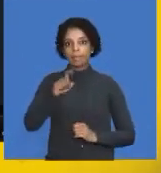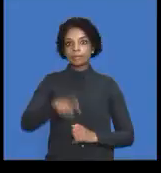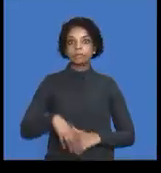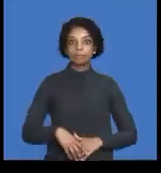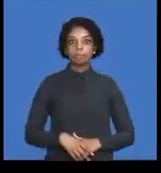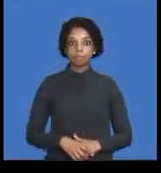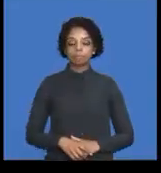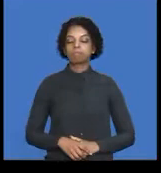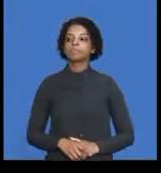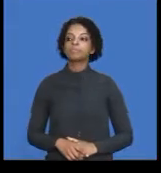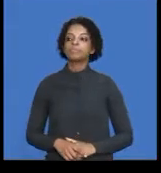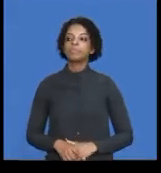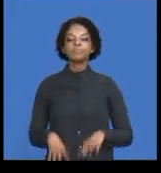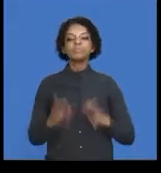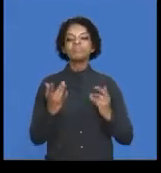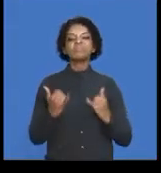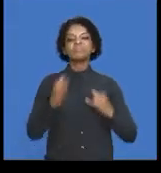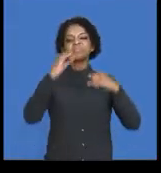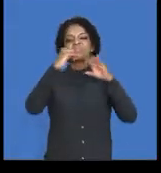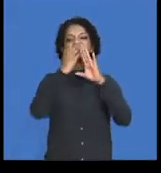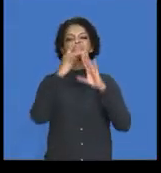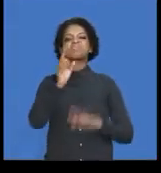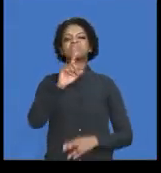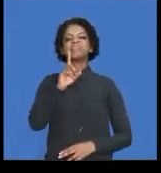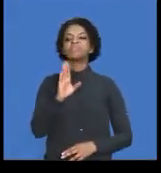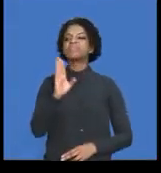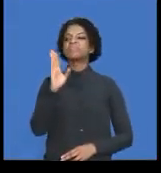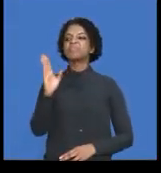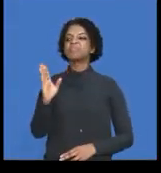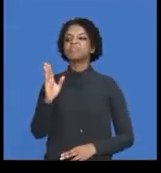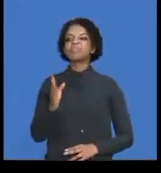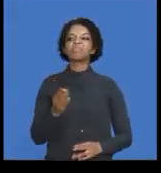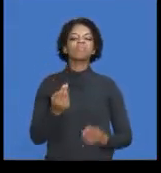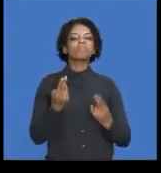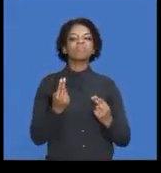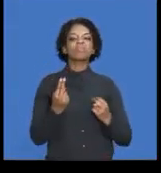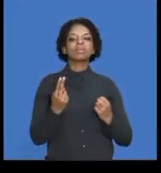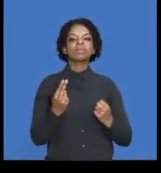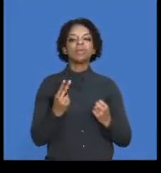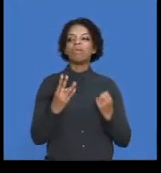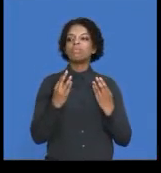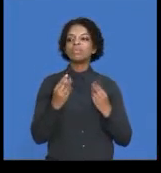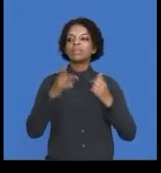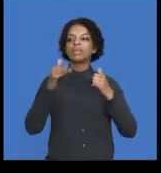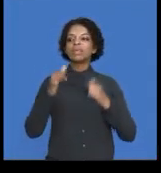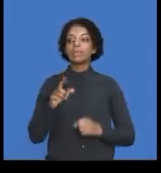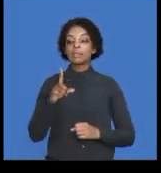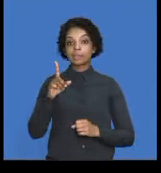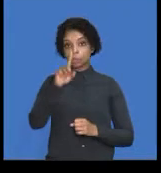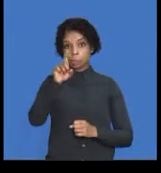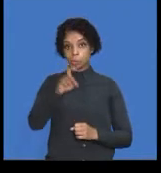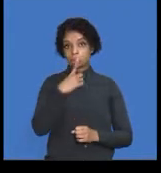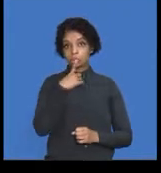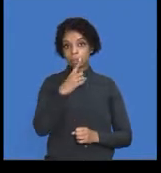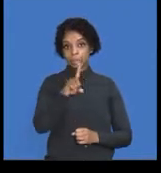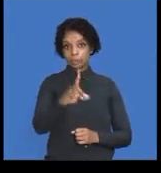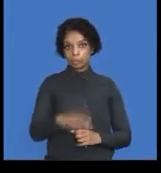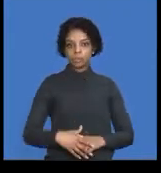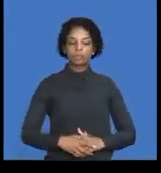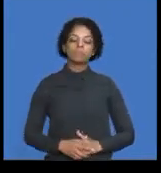we've done the creditors recon, we're now looking at cost accounting. What does this question focus on? It says here,